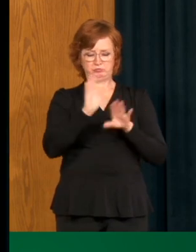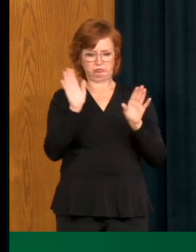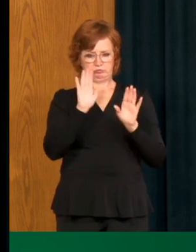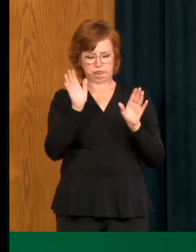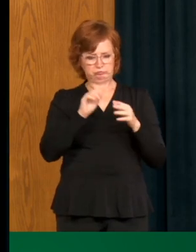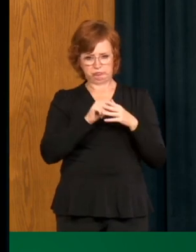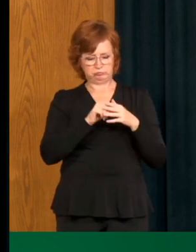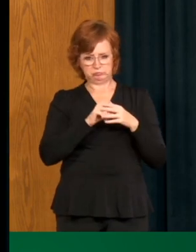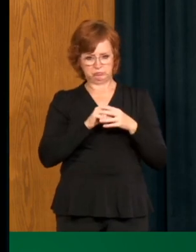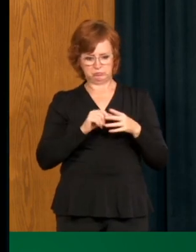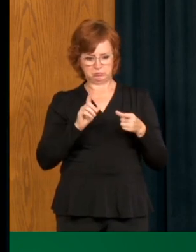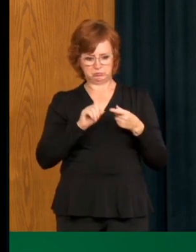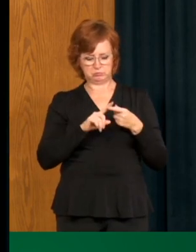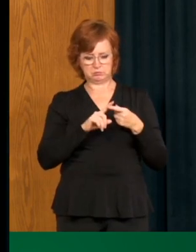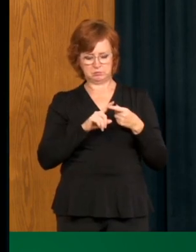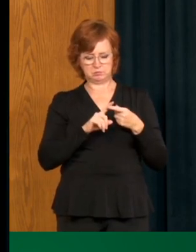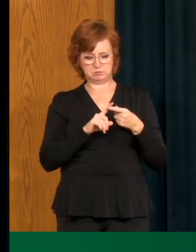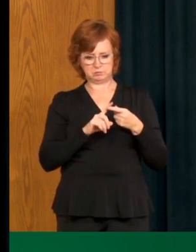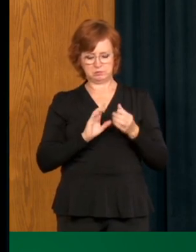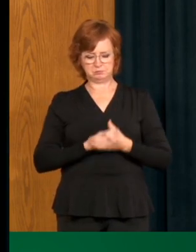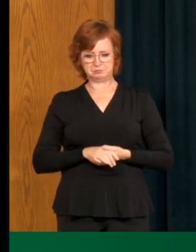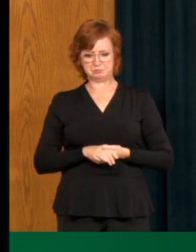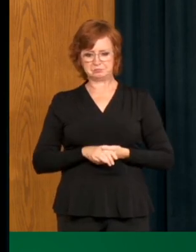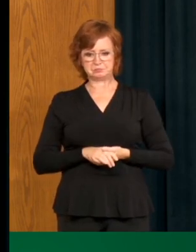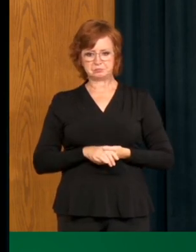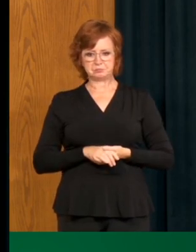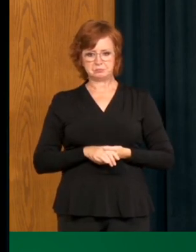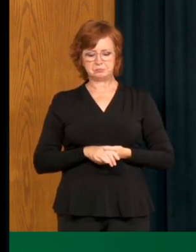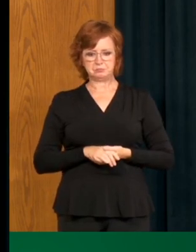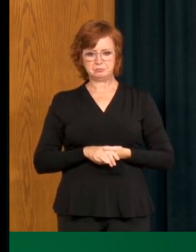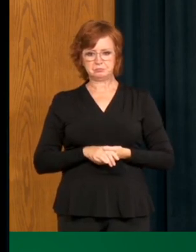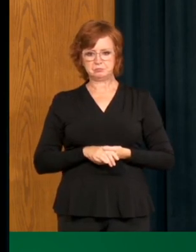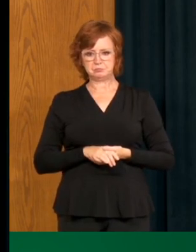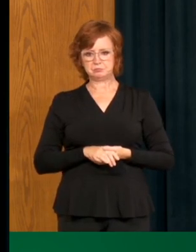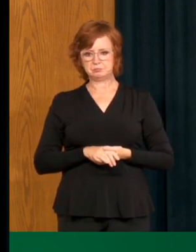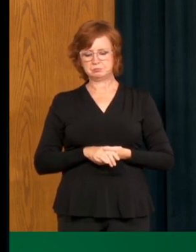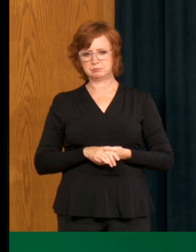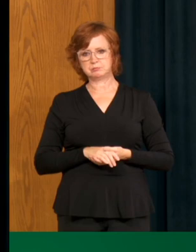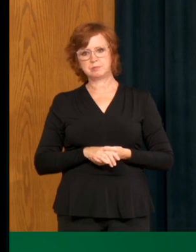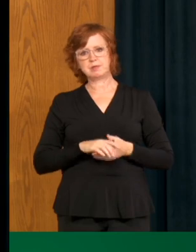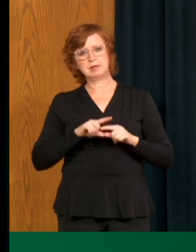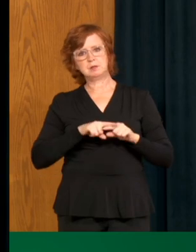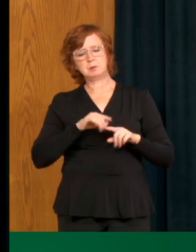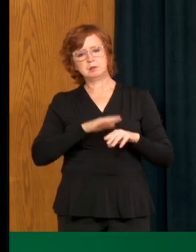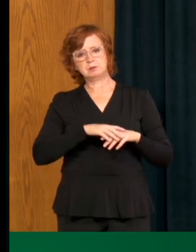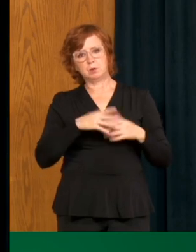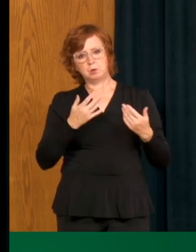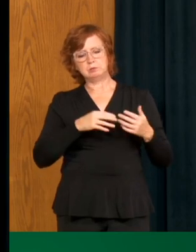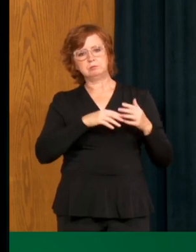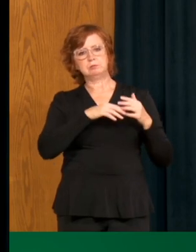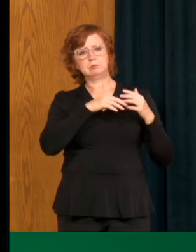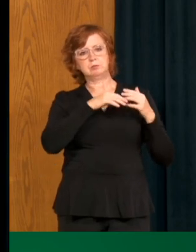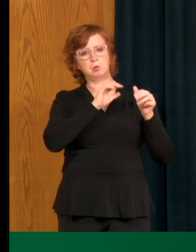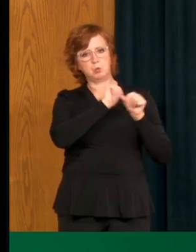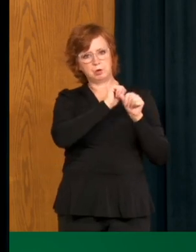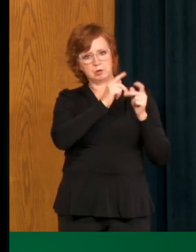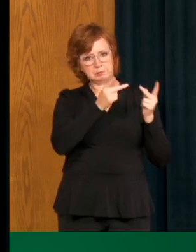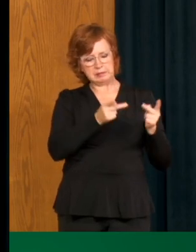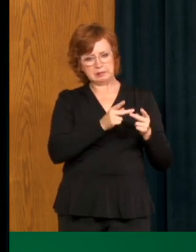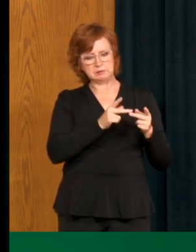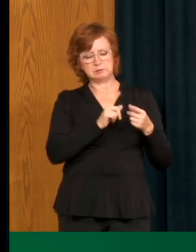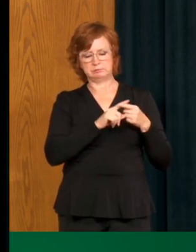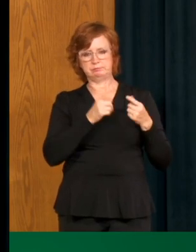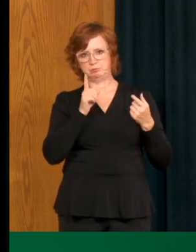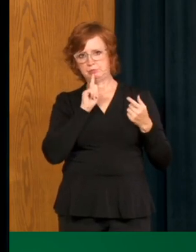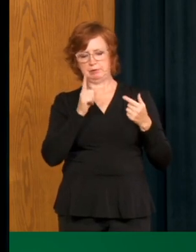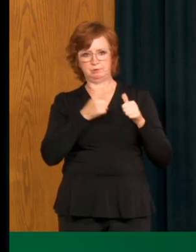uh, certain instances, certain environments, certain, uh, workplace environments, um, hospitals and long-term care centers come to